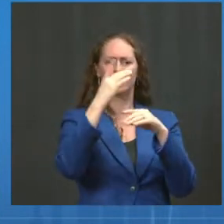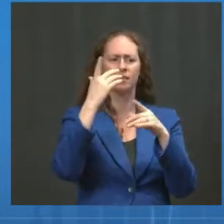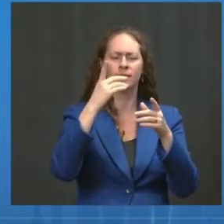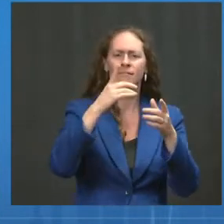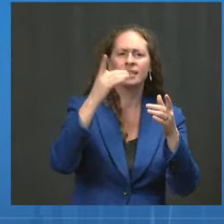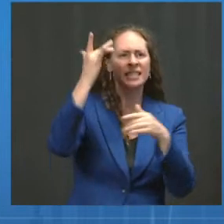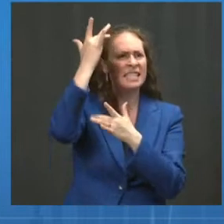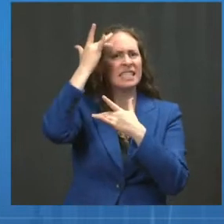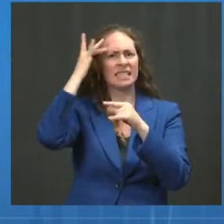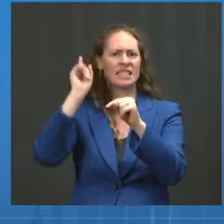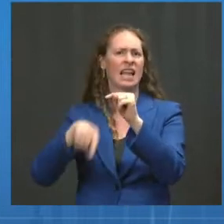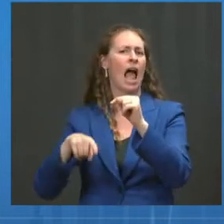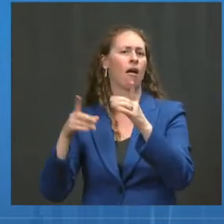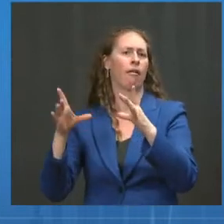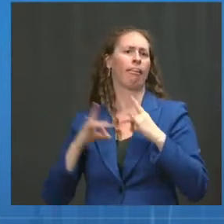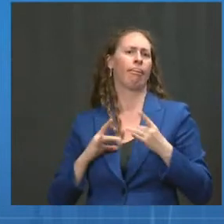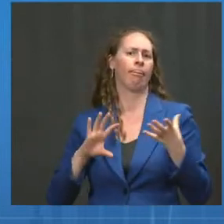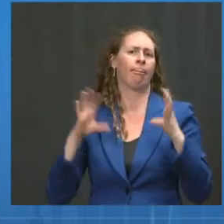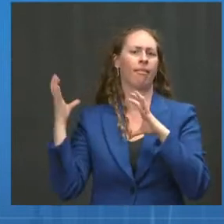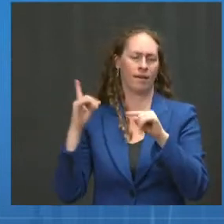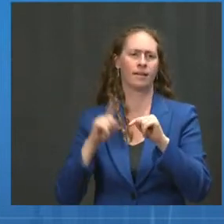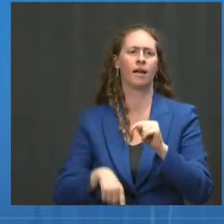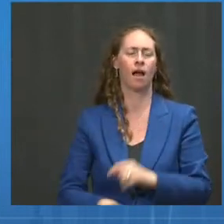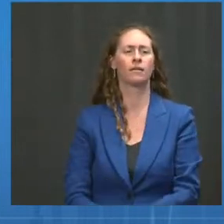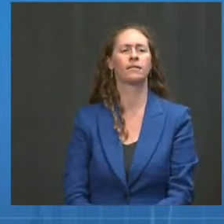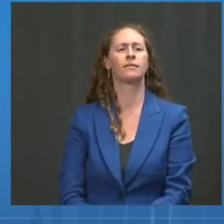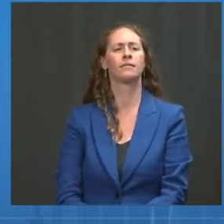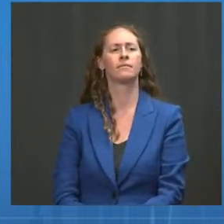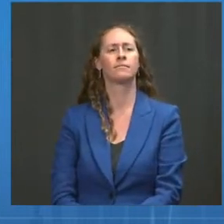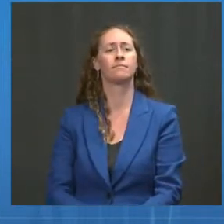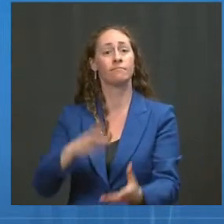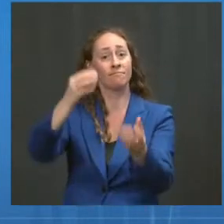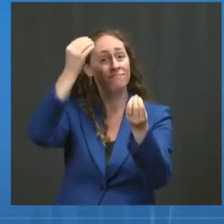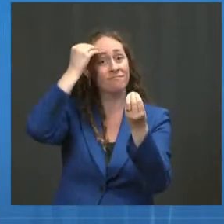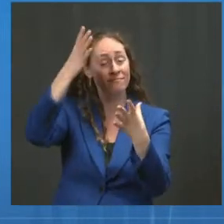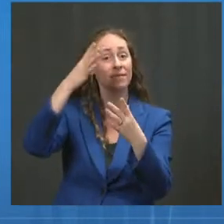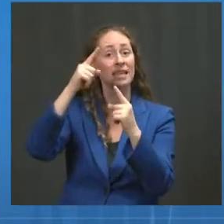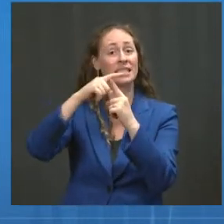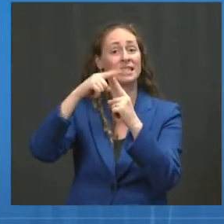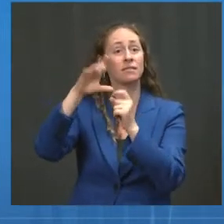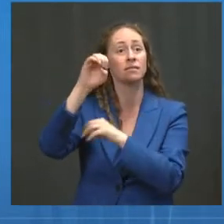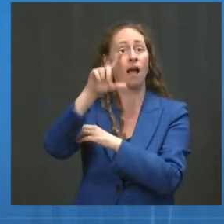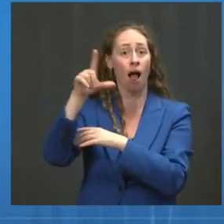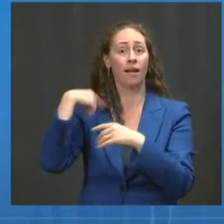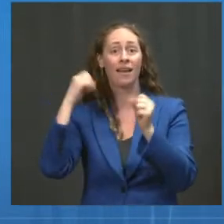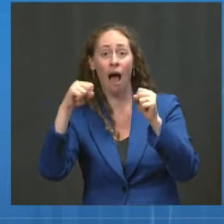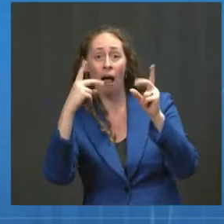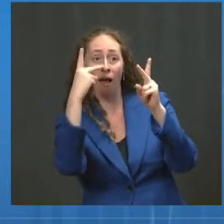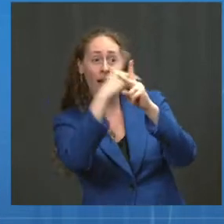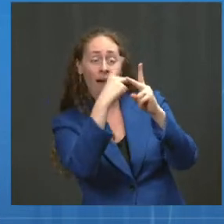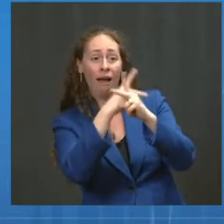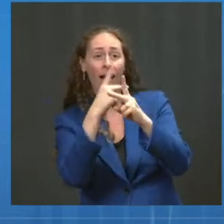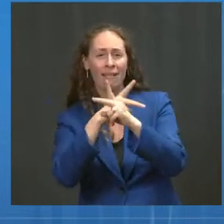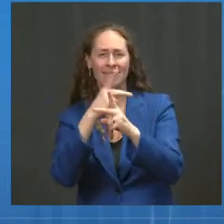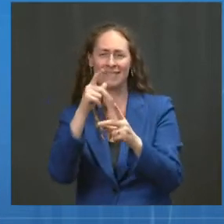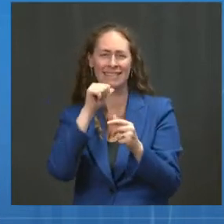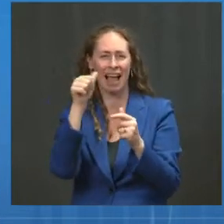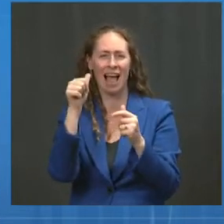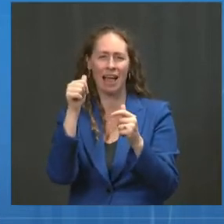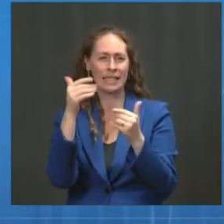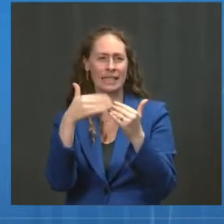The issue is that they are not as easy at all to measure in the standpoint of large volumes of cohorts,